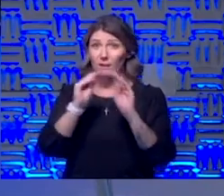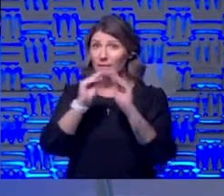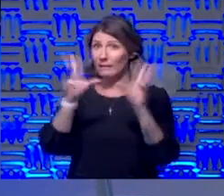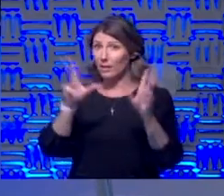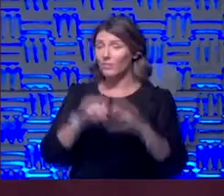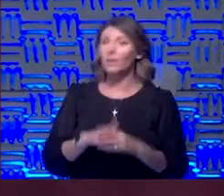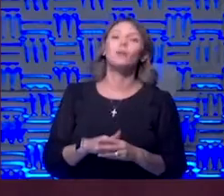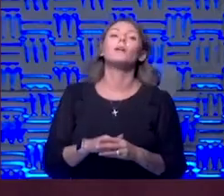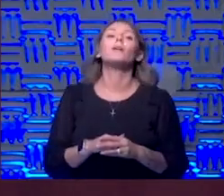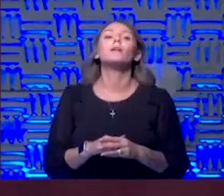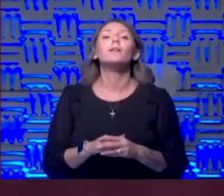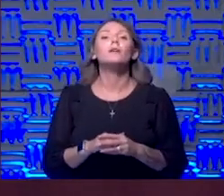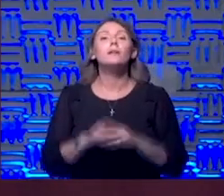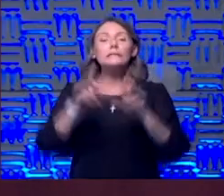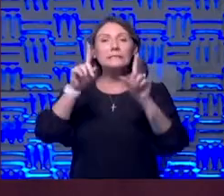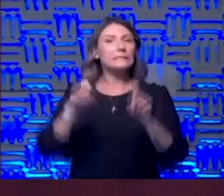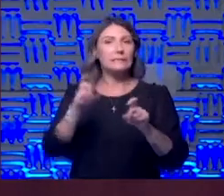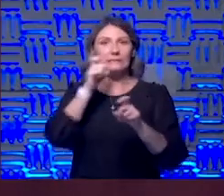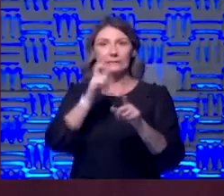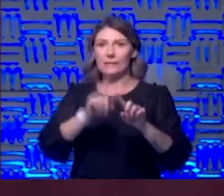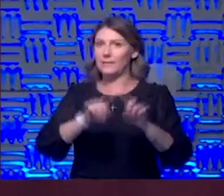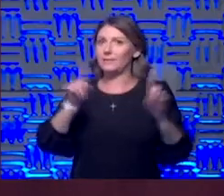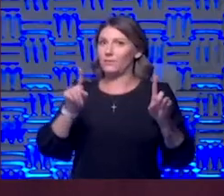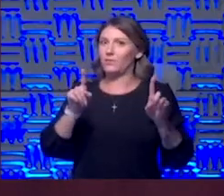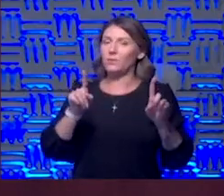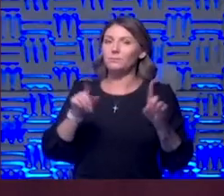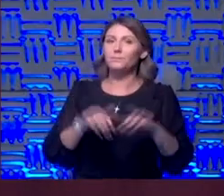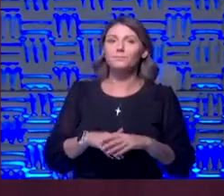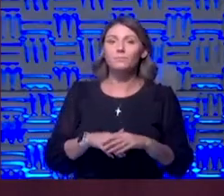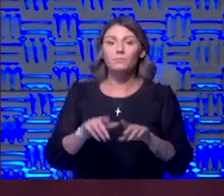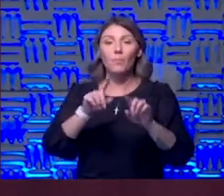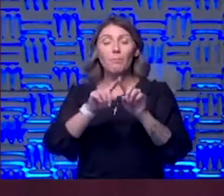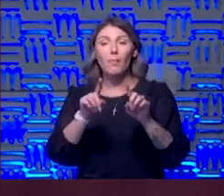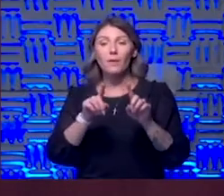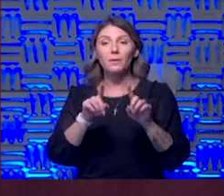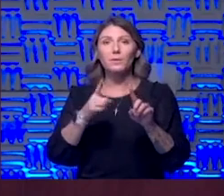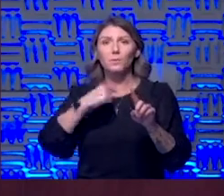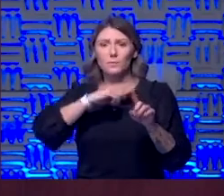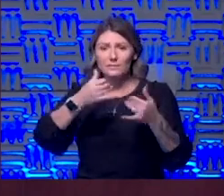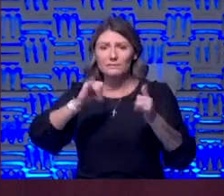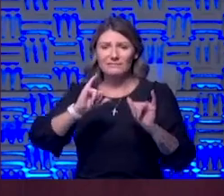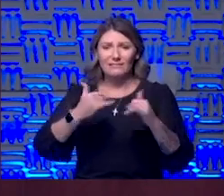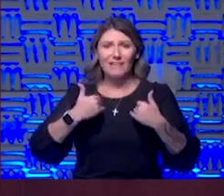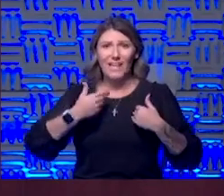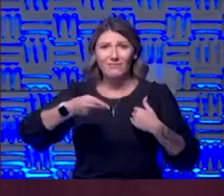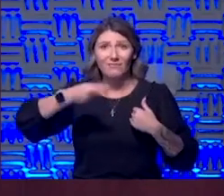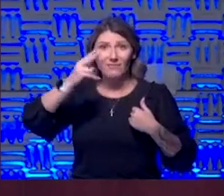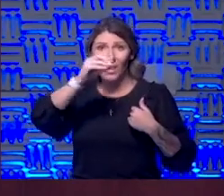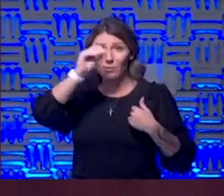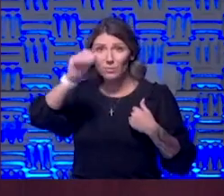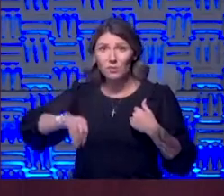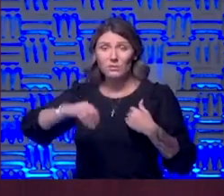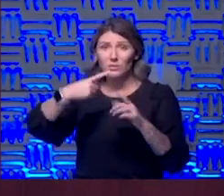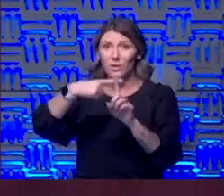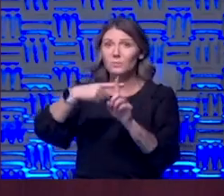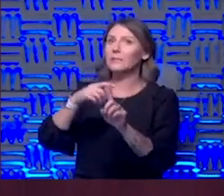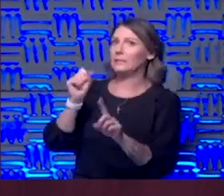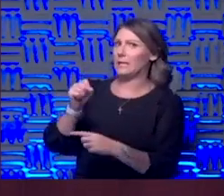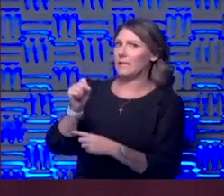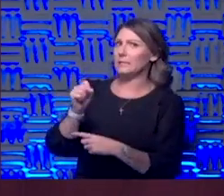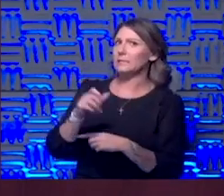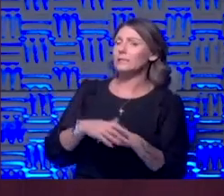well testing testing is not different yeah but the testing we still have a high percentage positive we do